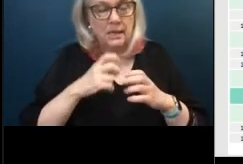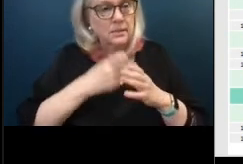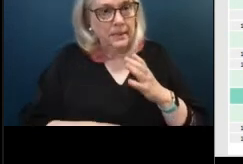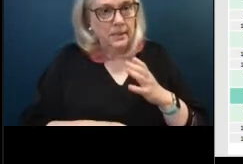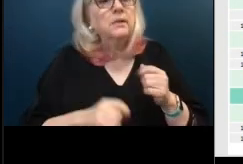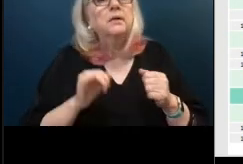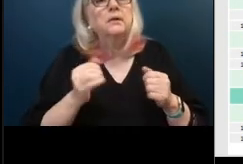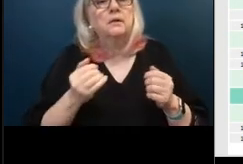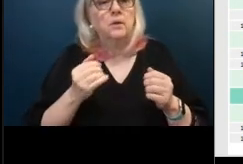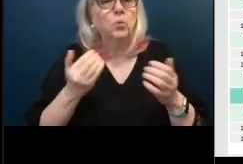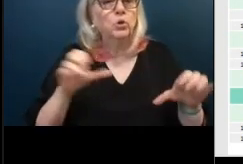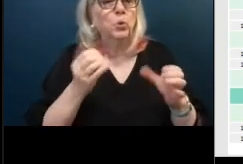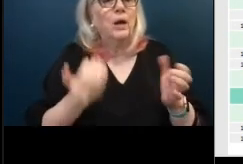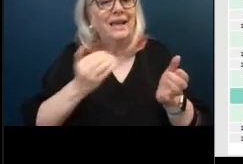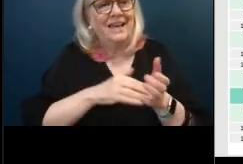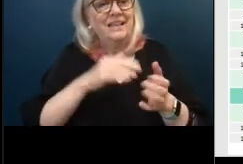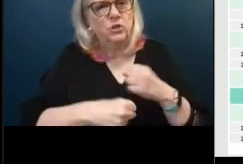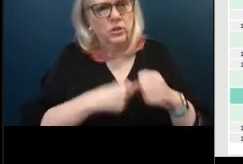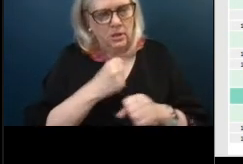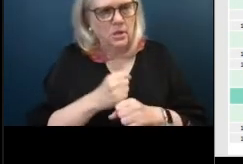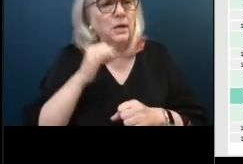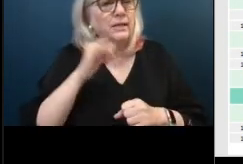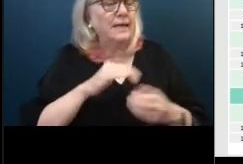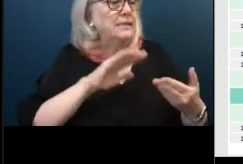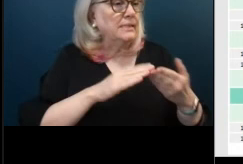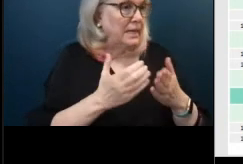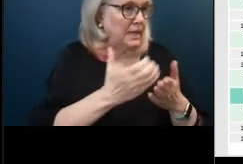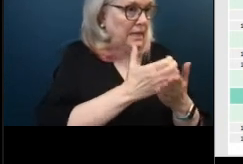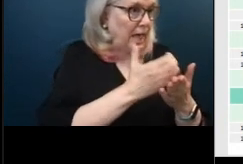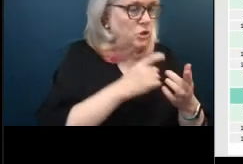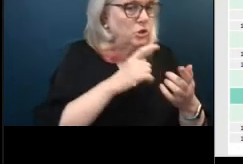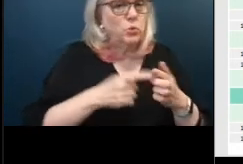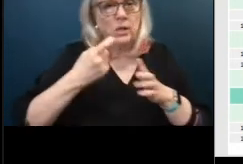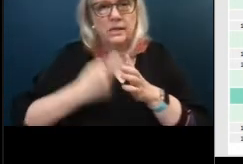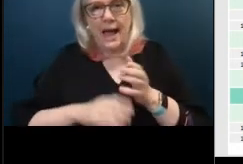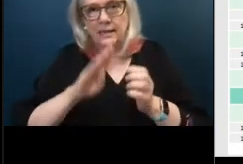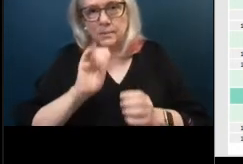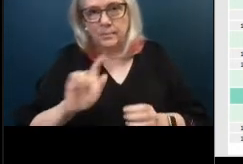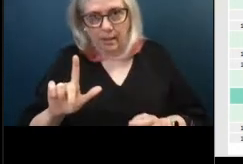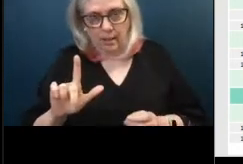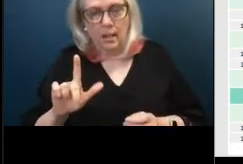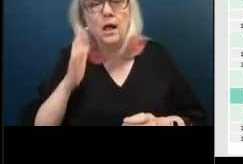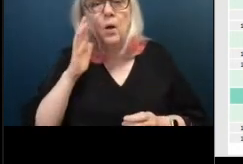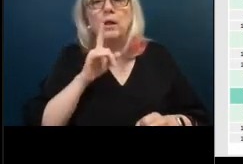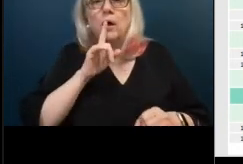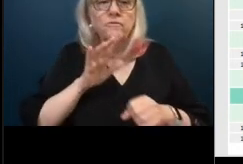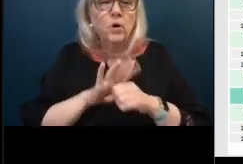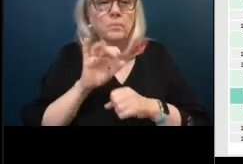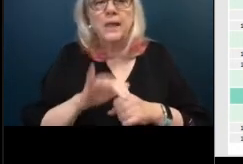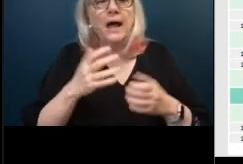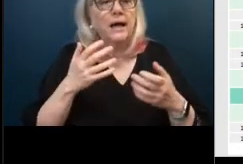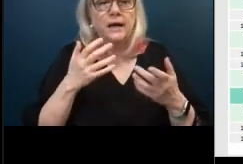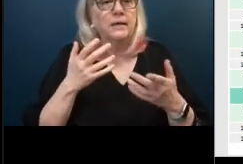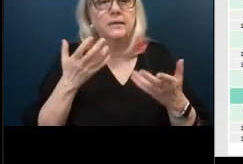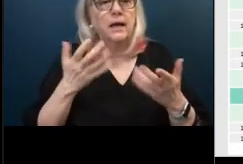of converting it from a city collection to the tax bill so we'll make an effort to just confirm that they're not looking for it by date